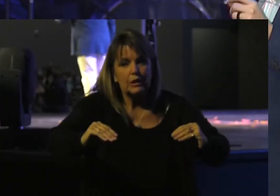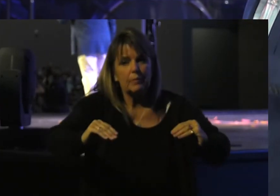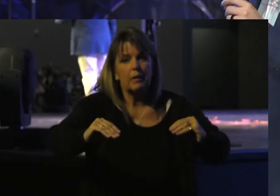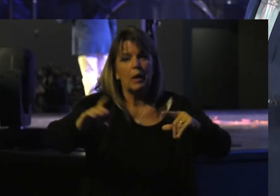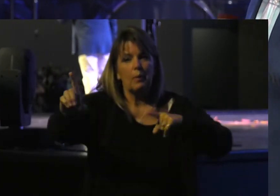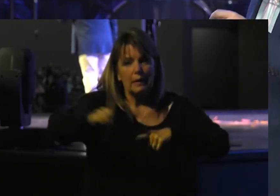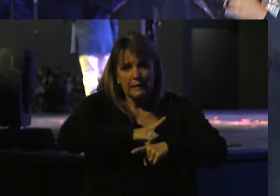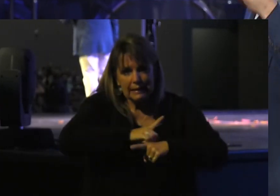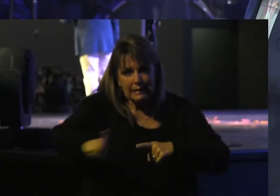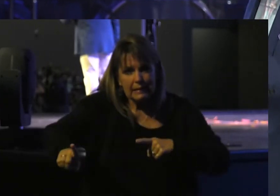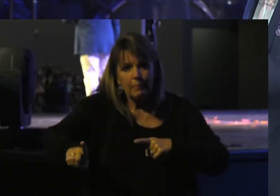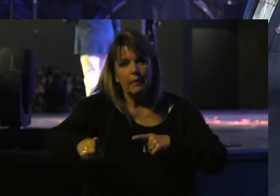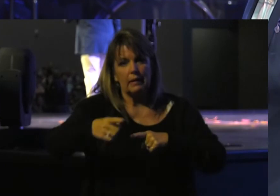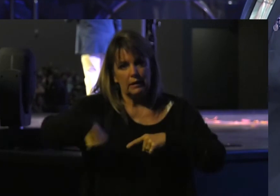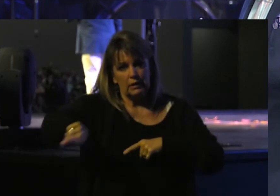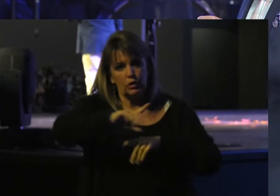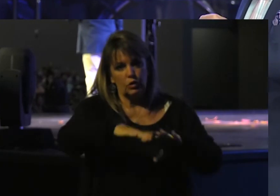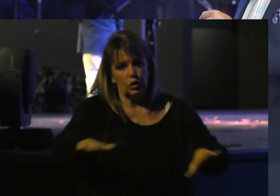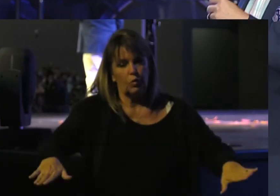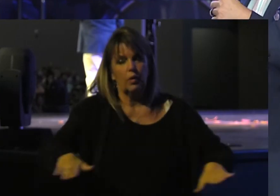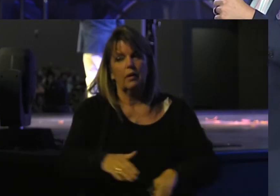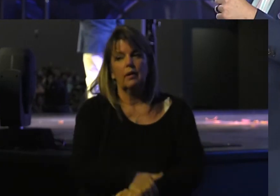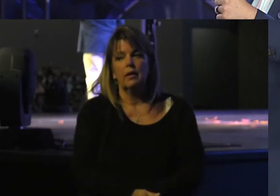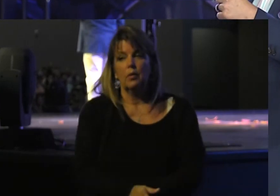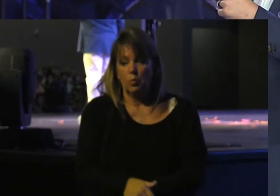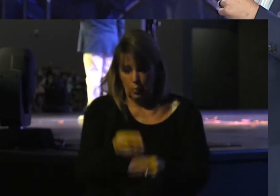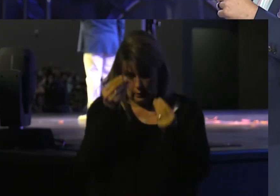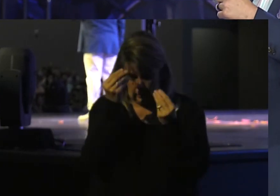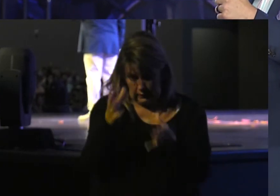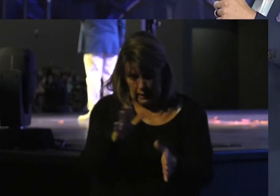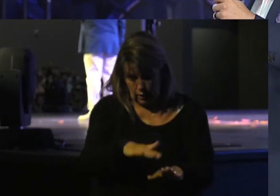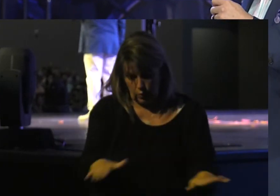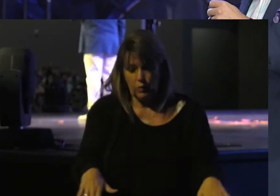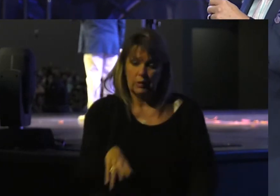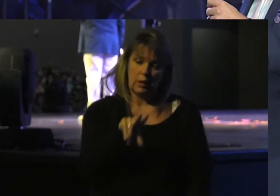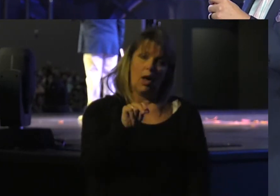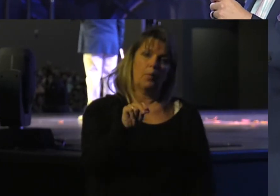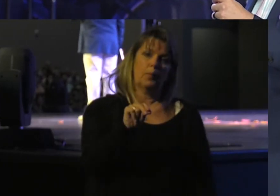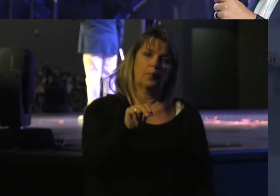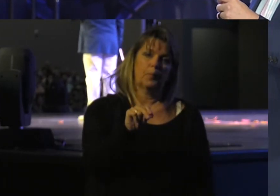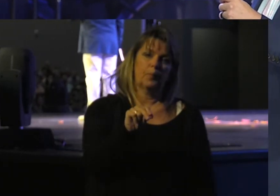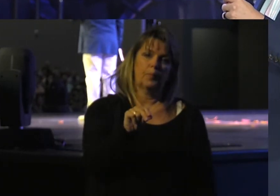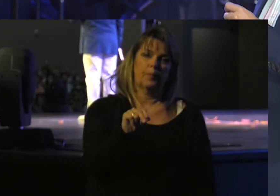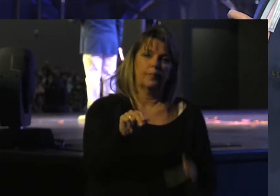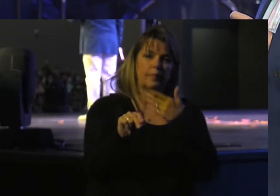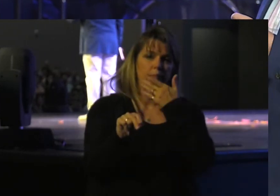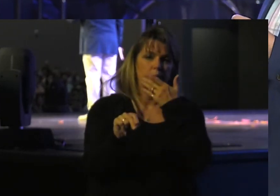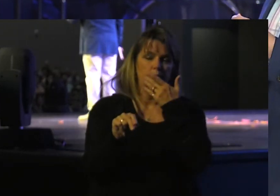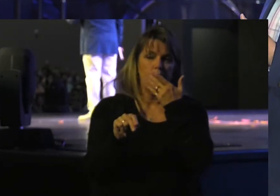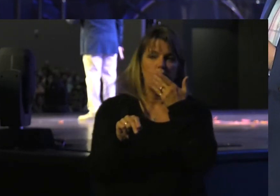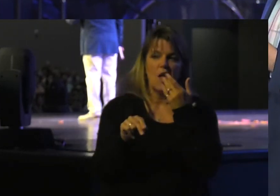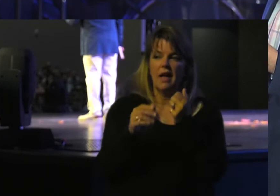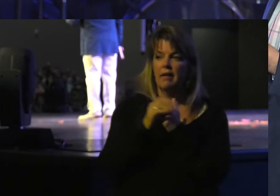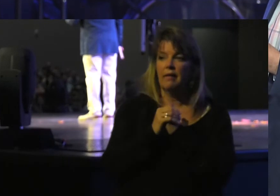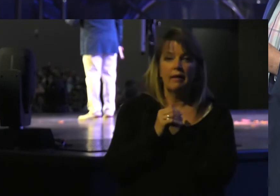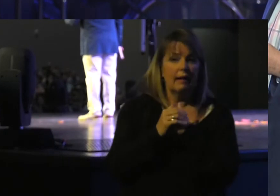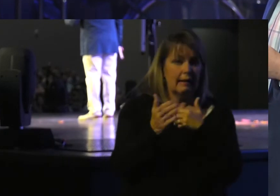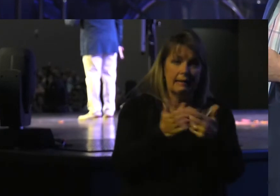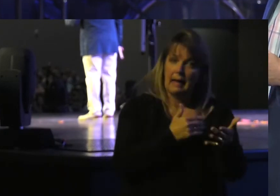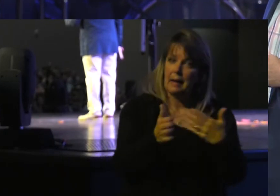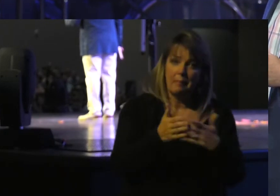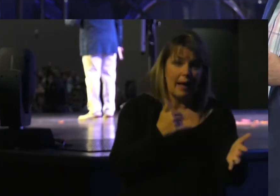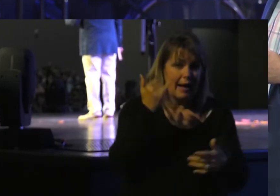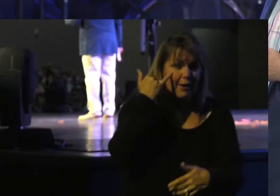Discipline Them We Tell Them No And We're Not Worried Whether Or Not